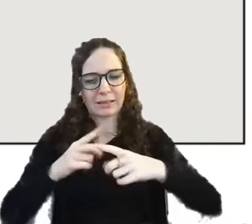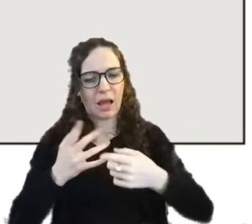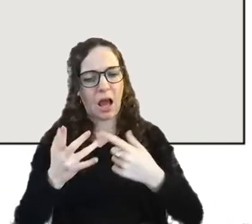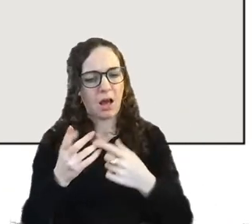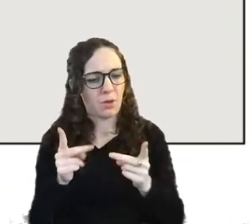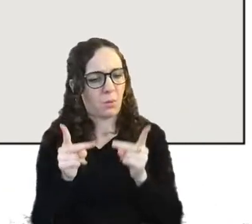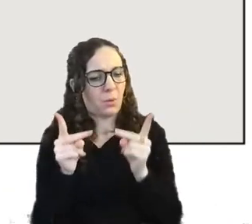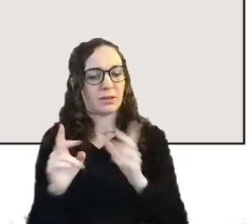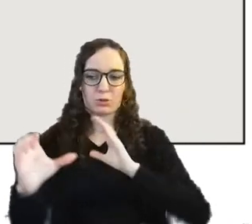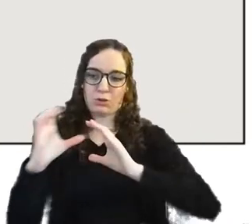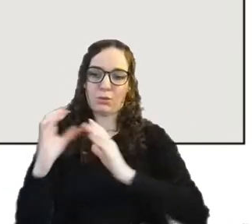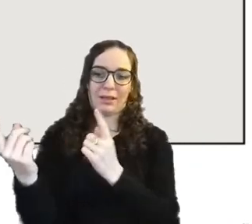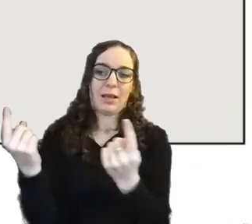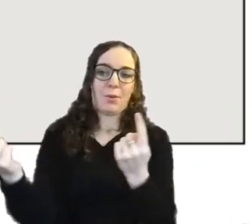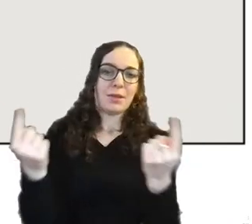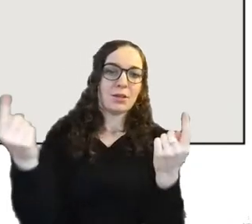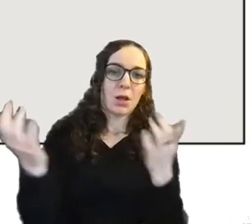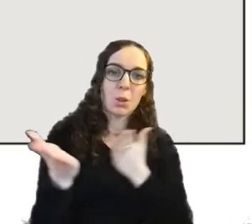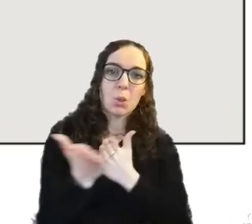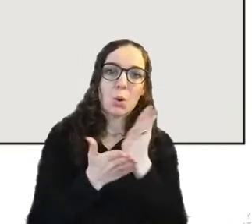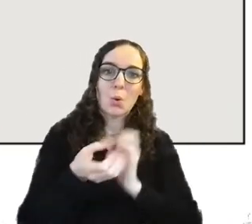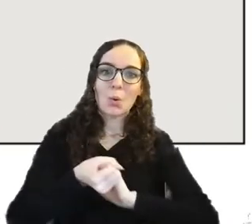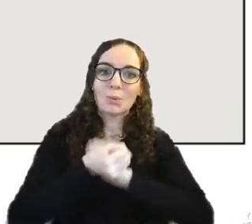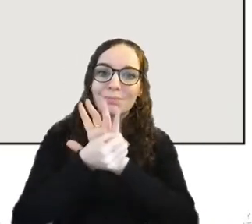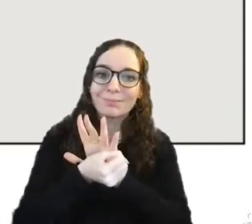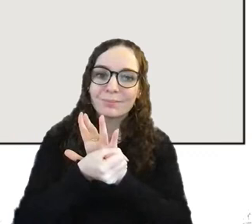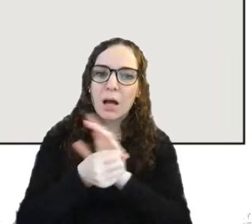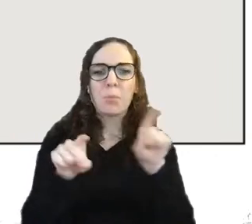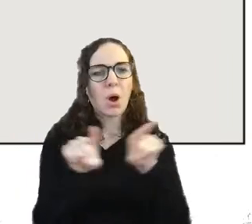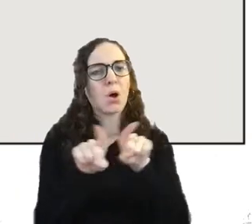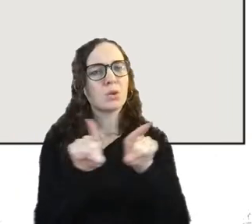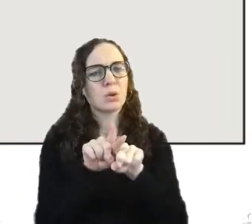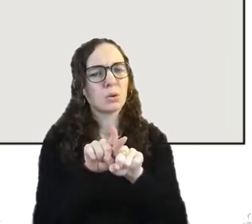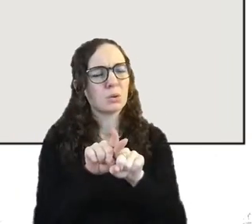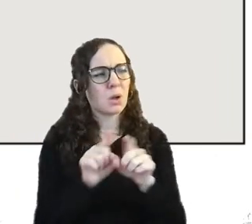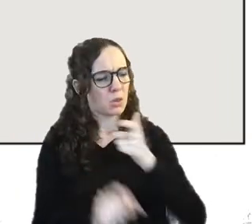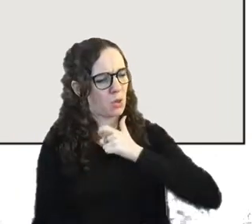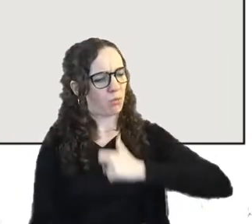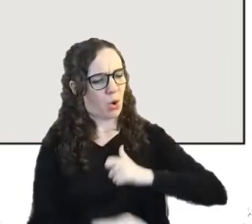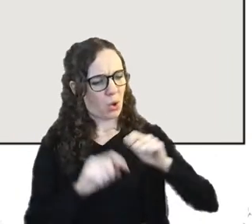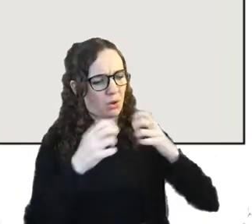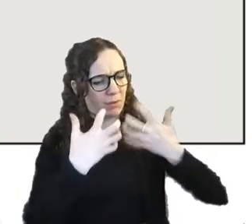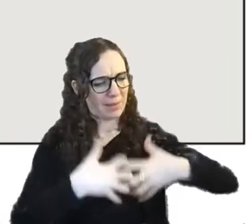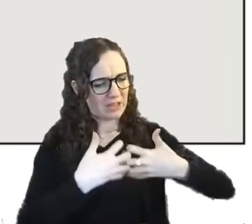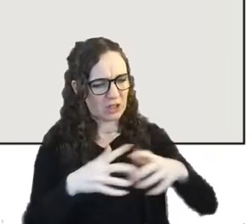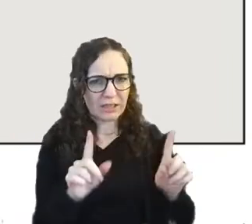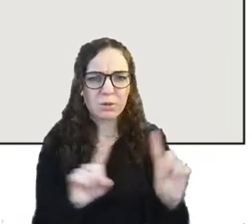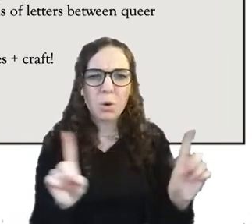as um the roles of machines and digital tools in kind of facilitating this type of communication